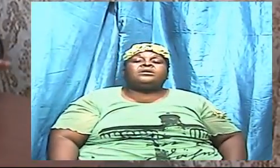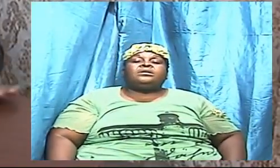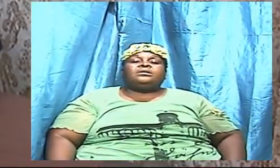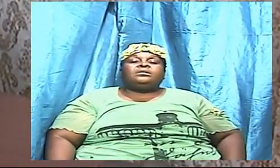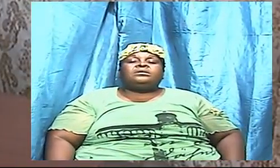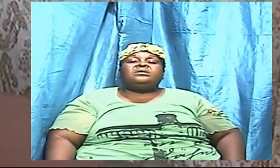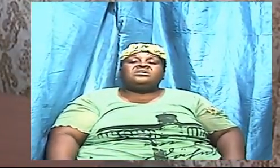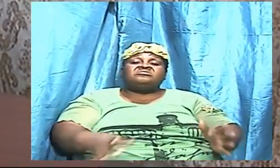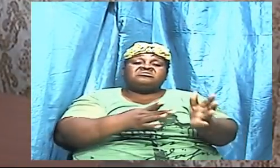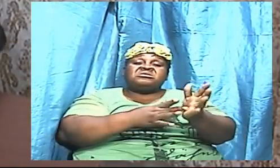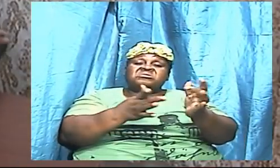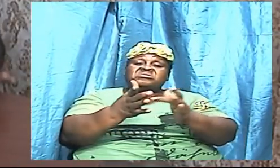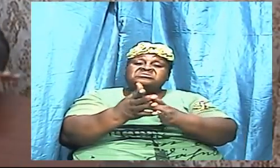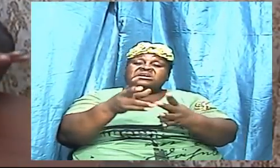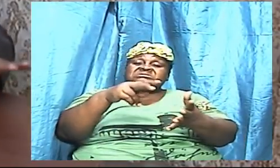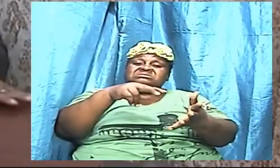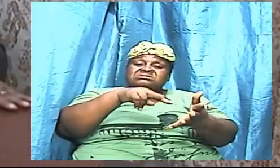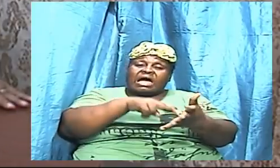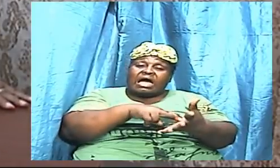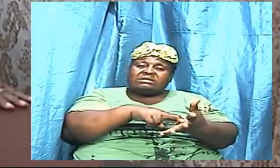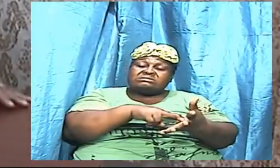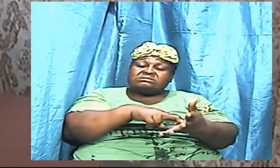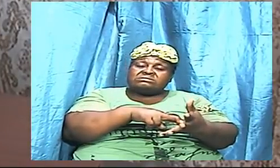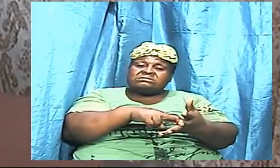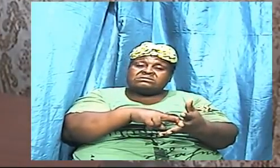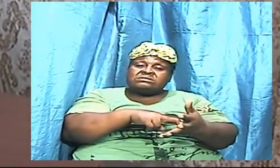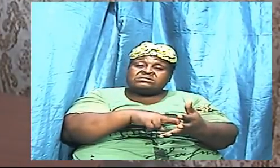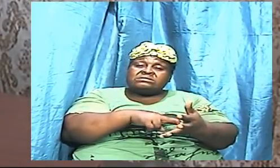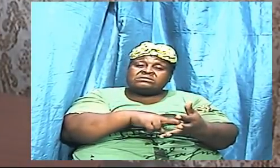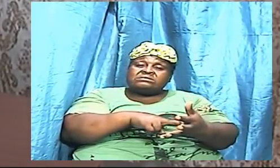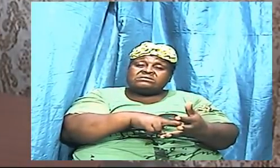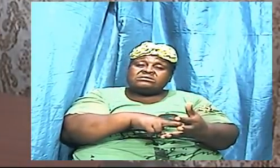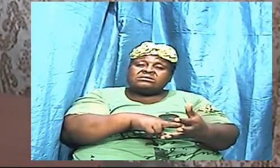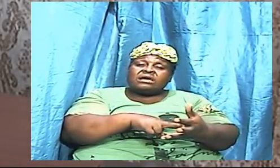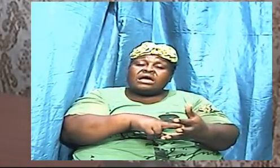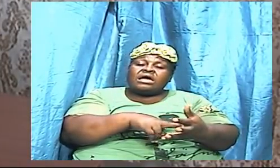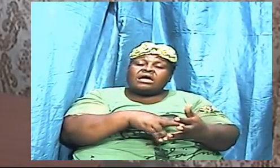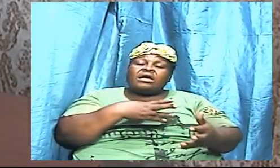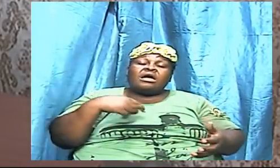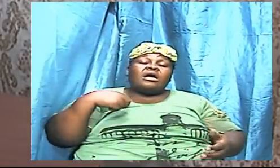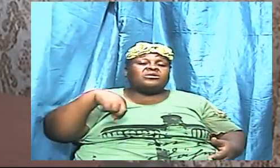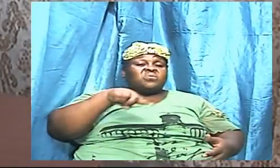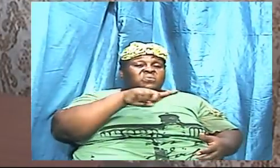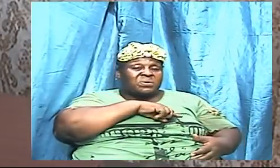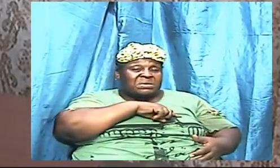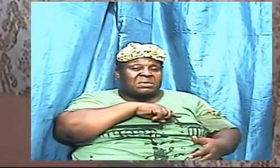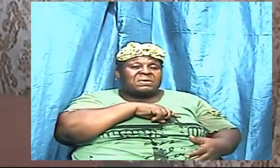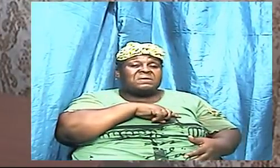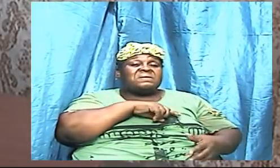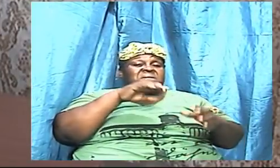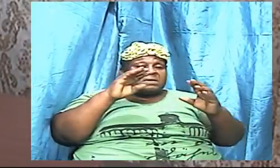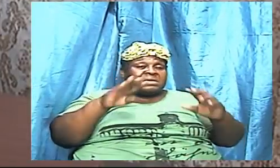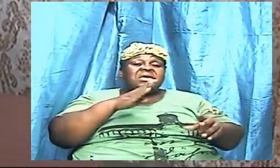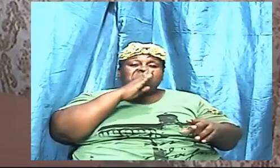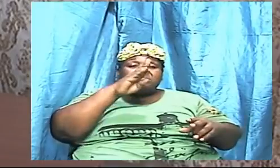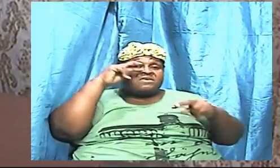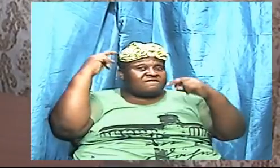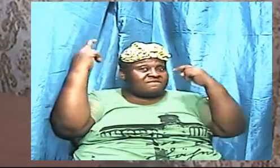stood fast he stood his ground and we can stand our ground and after a while